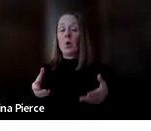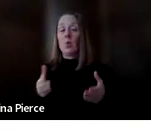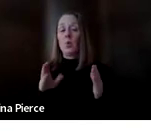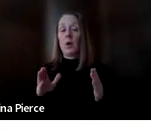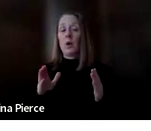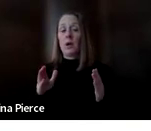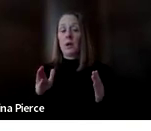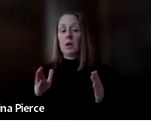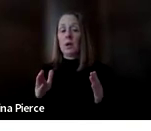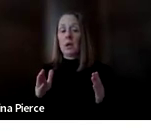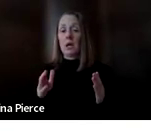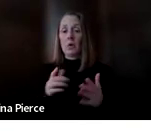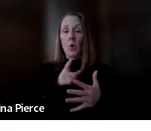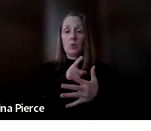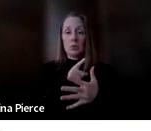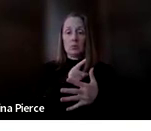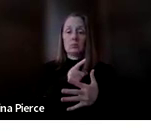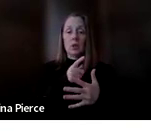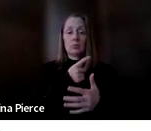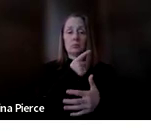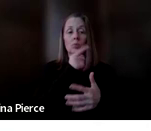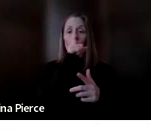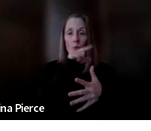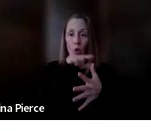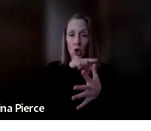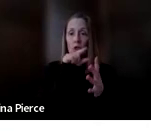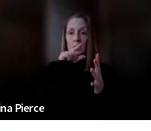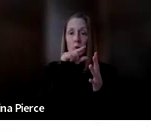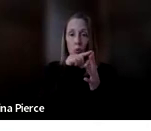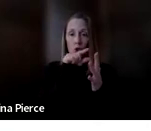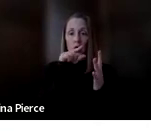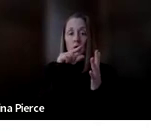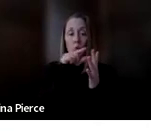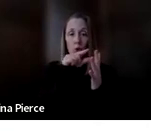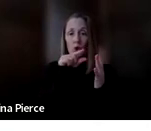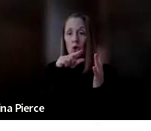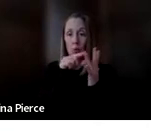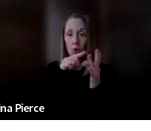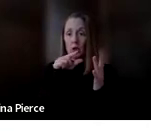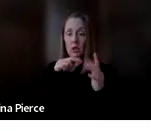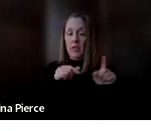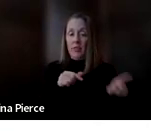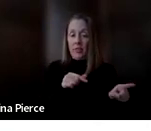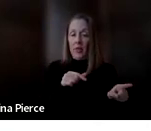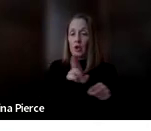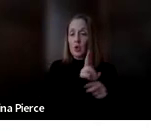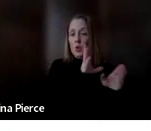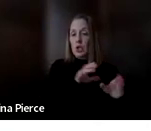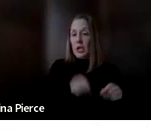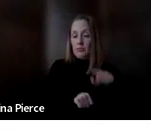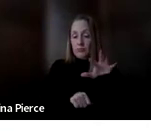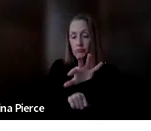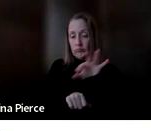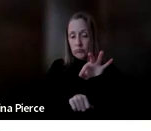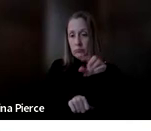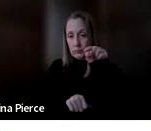scanning through the words one by one. And then the AAC user can select which word they want to say that can often